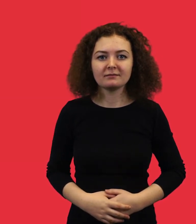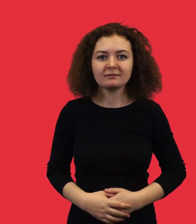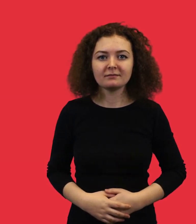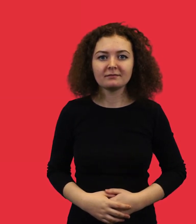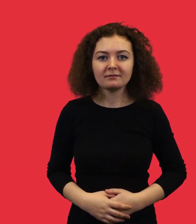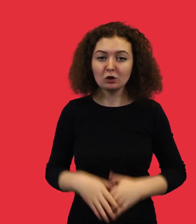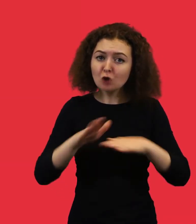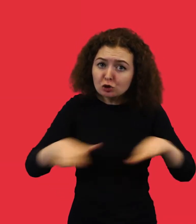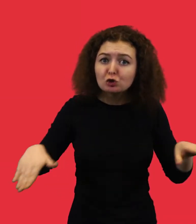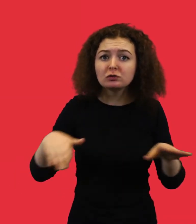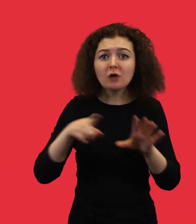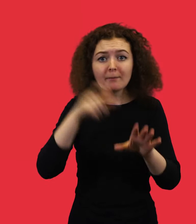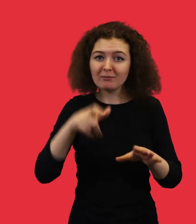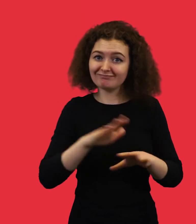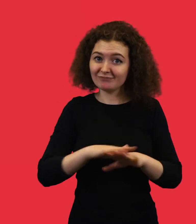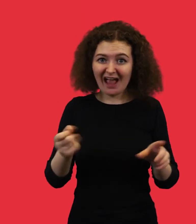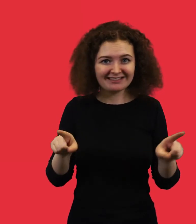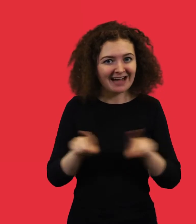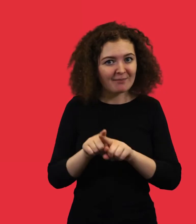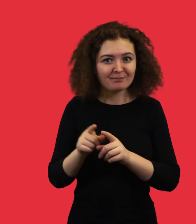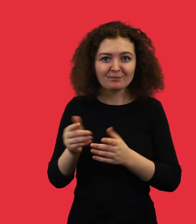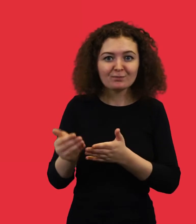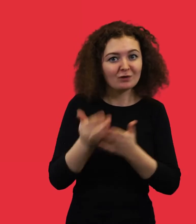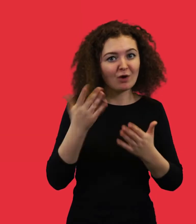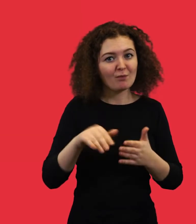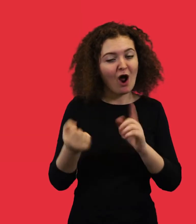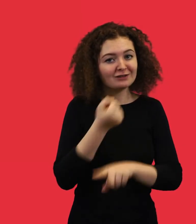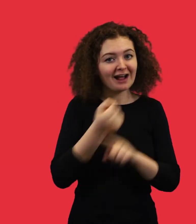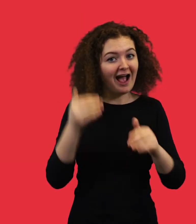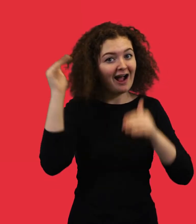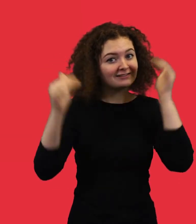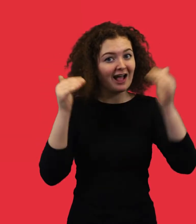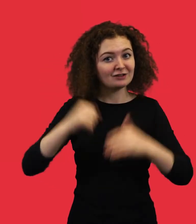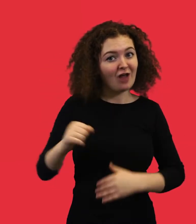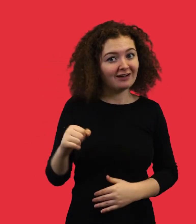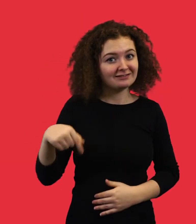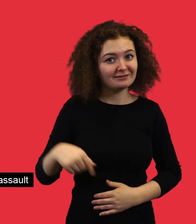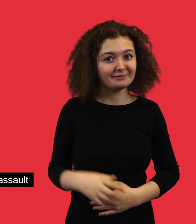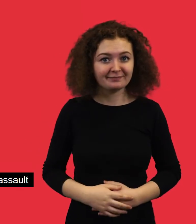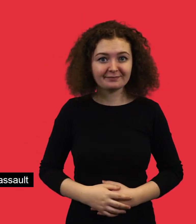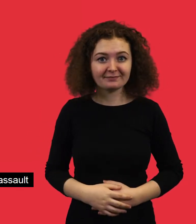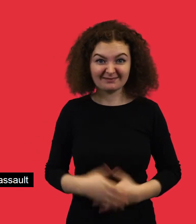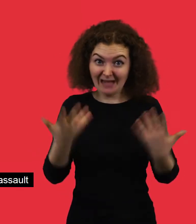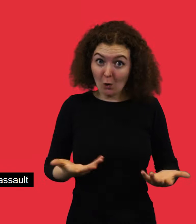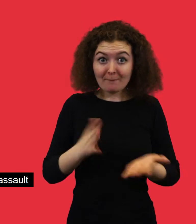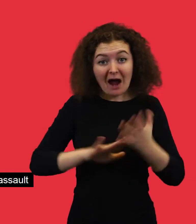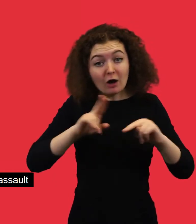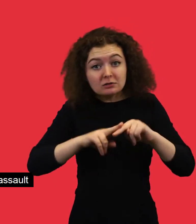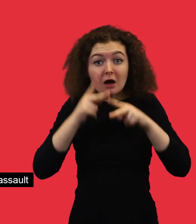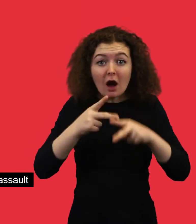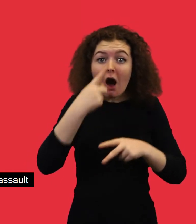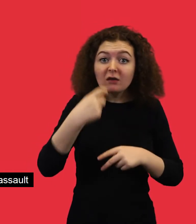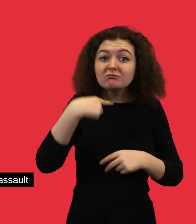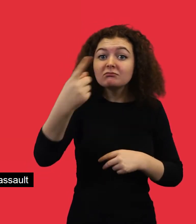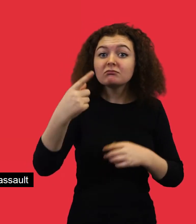Children and Young People don't have the same protection from assaults as adults in Scotland. Just now, a